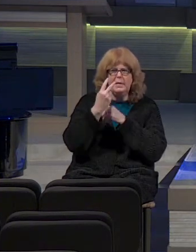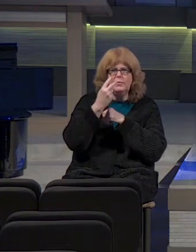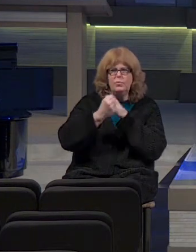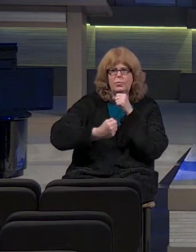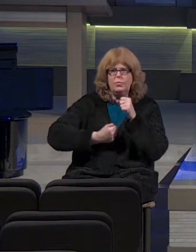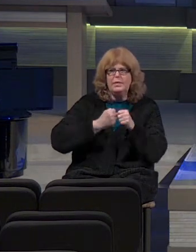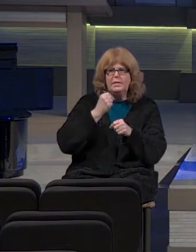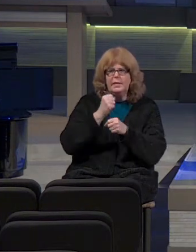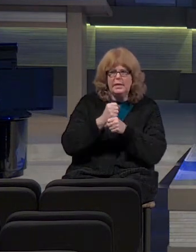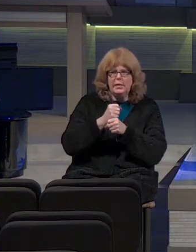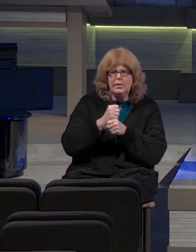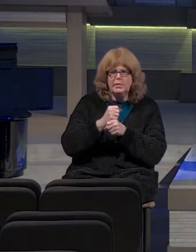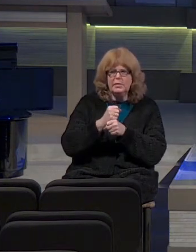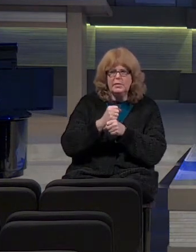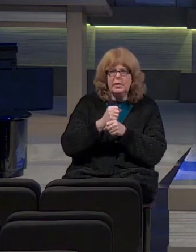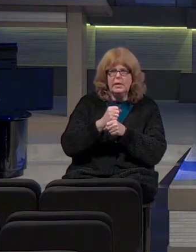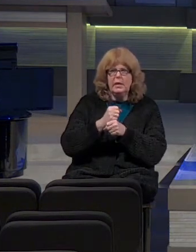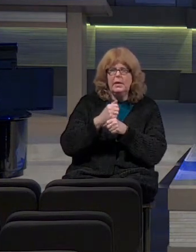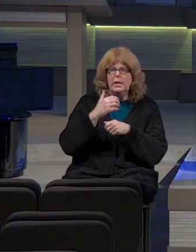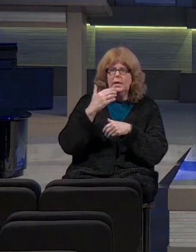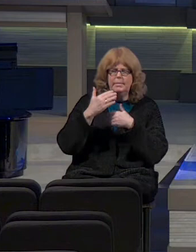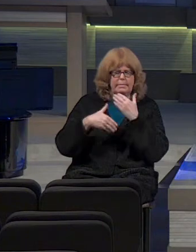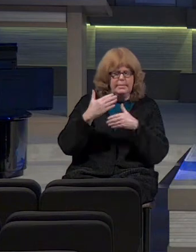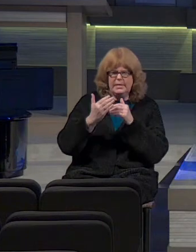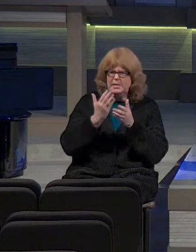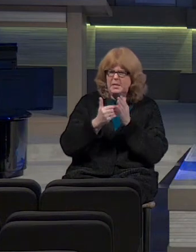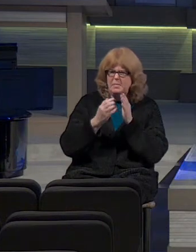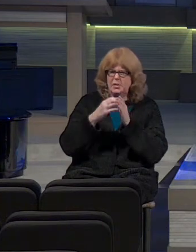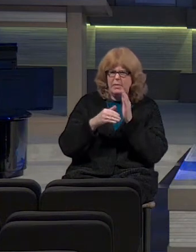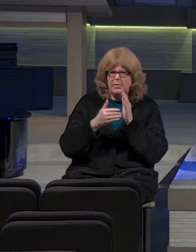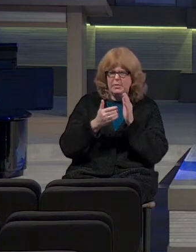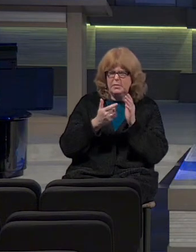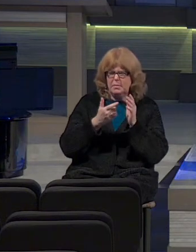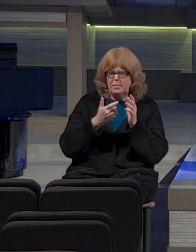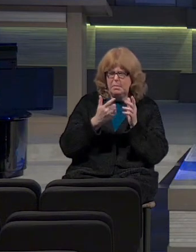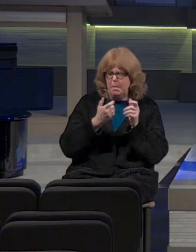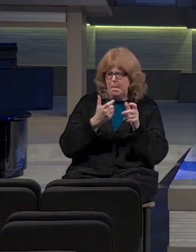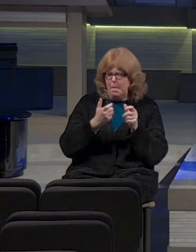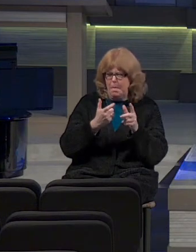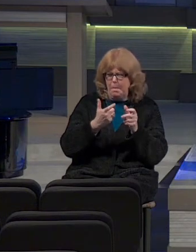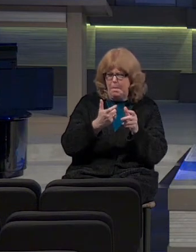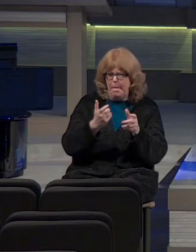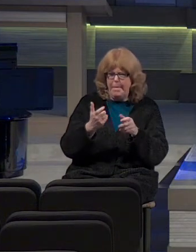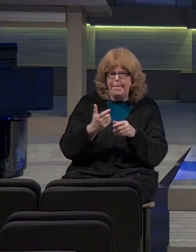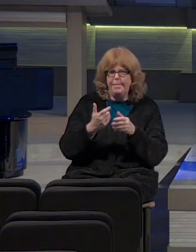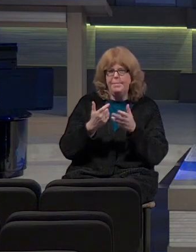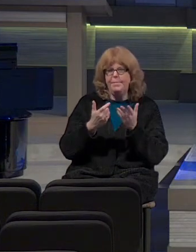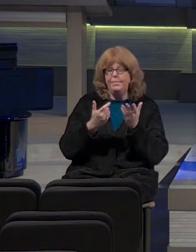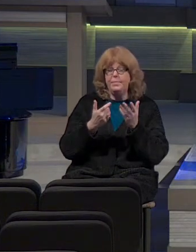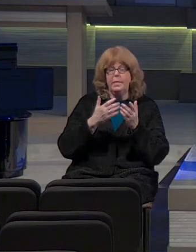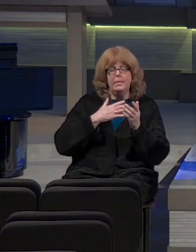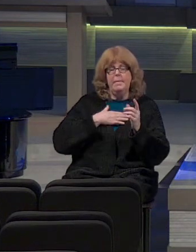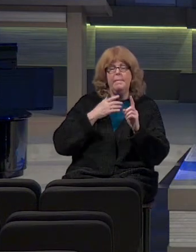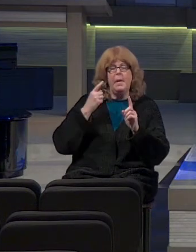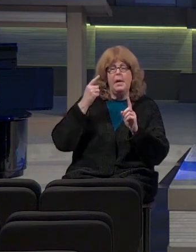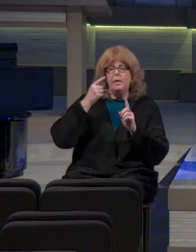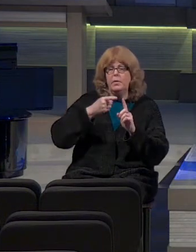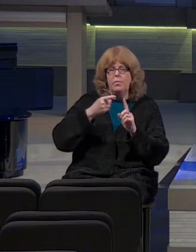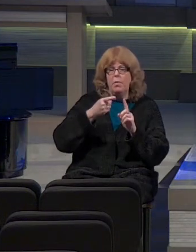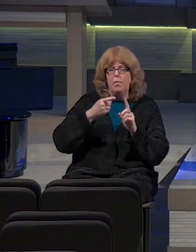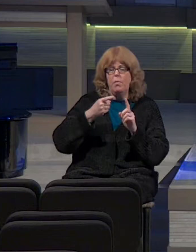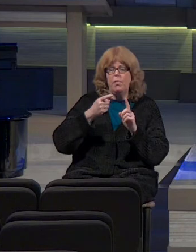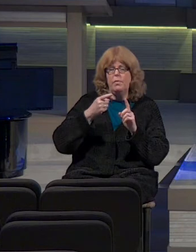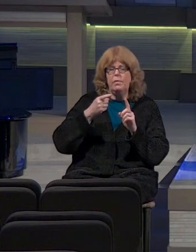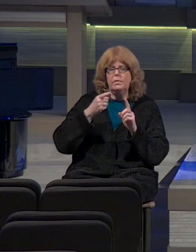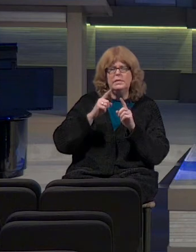years, and he just blasted through several chapters in one message a few times. My goal and intention for